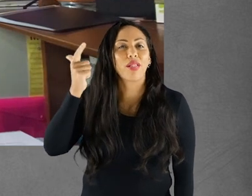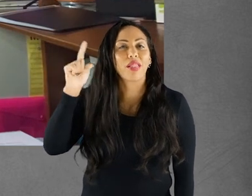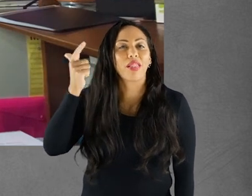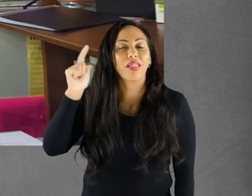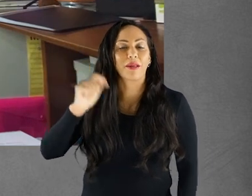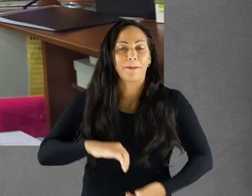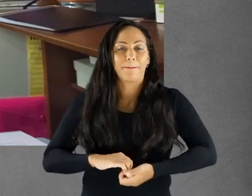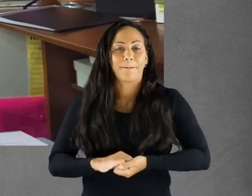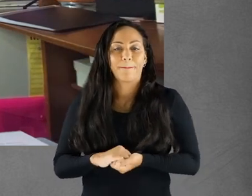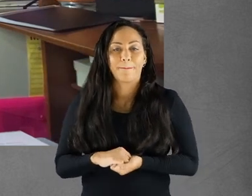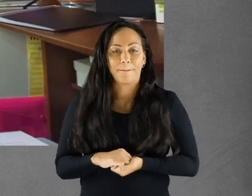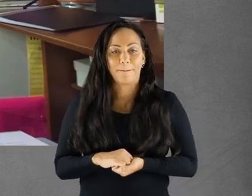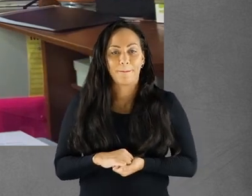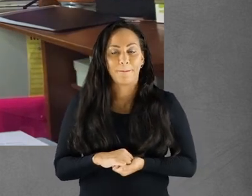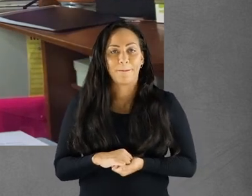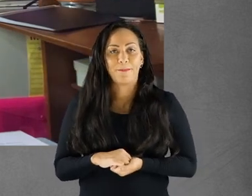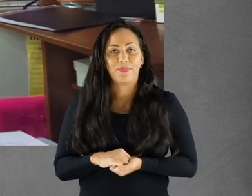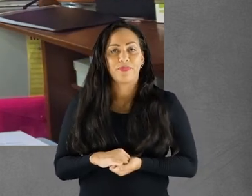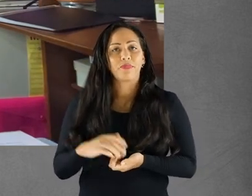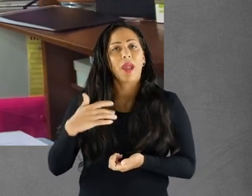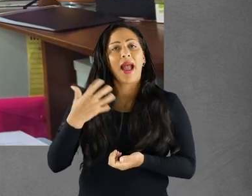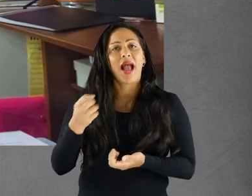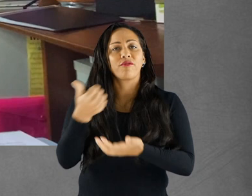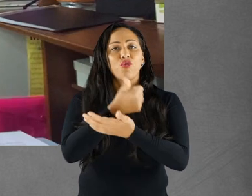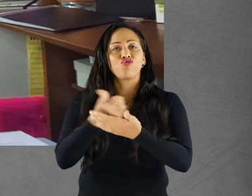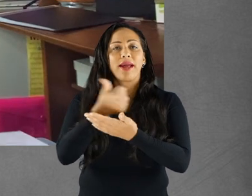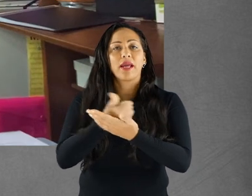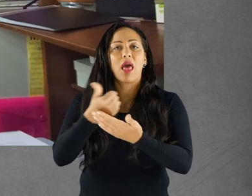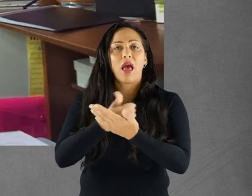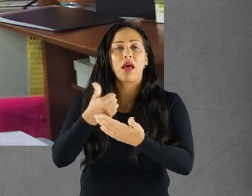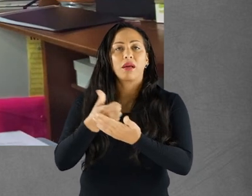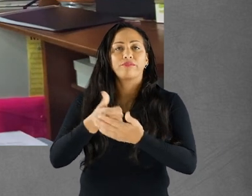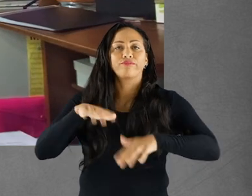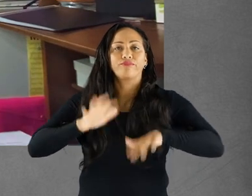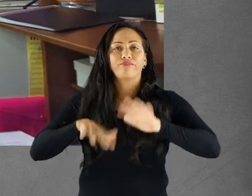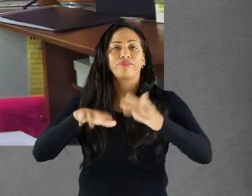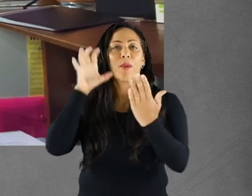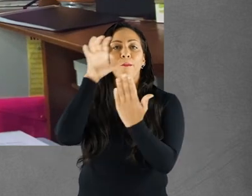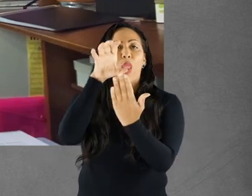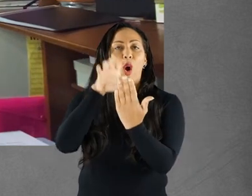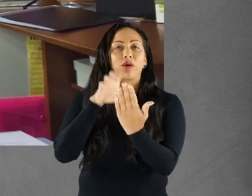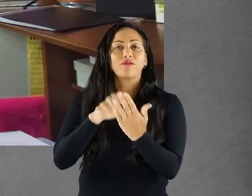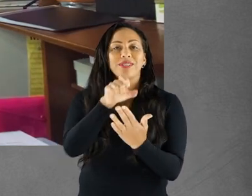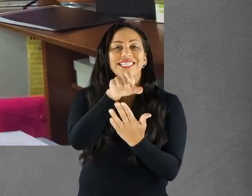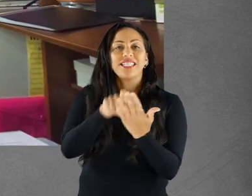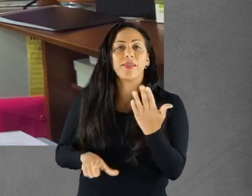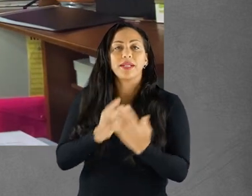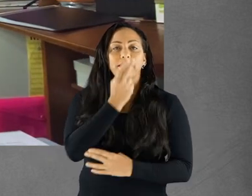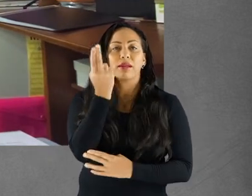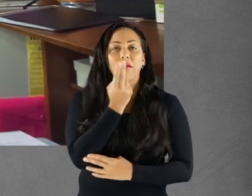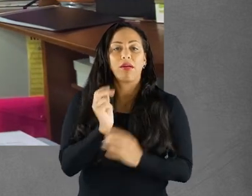and Liverpool. I write a regular blog